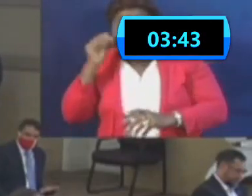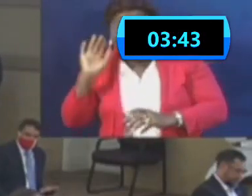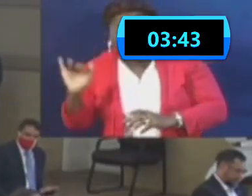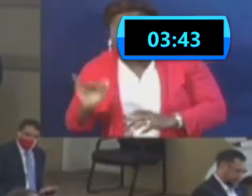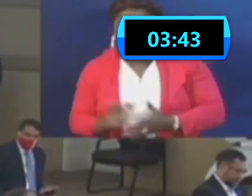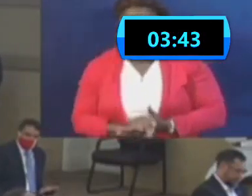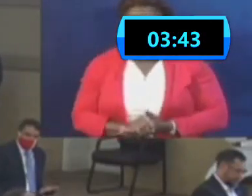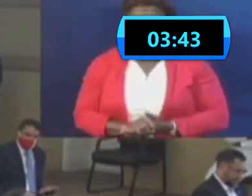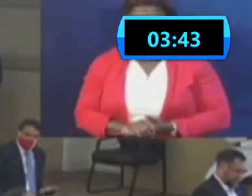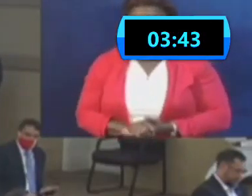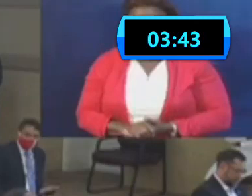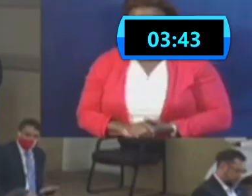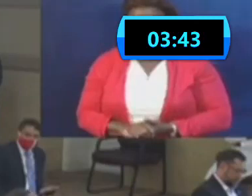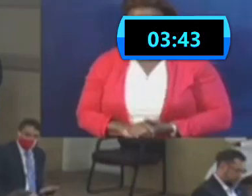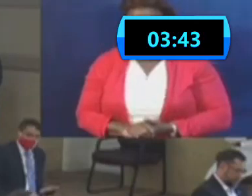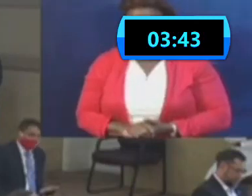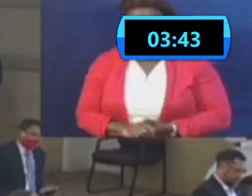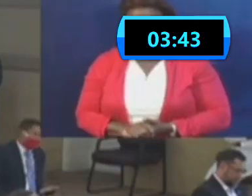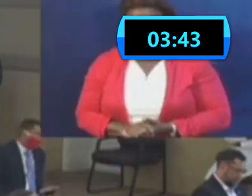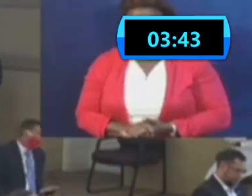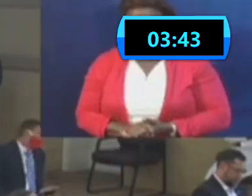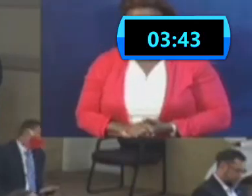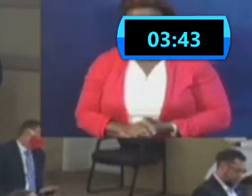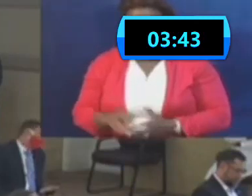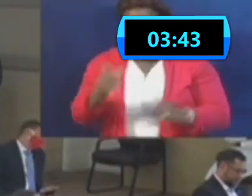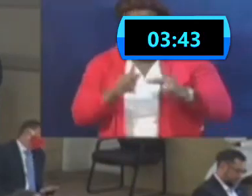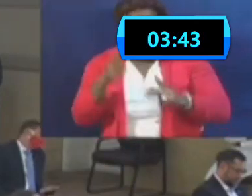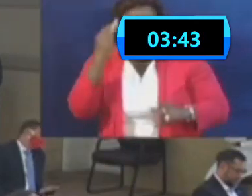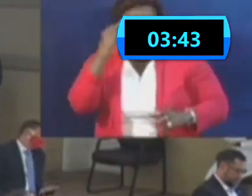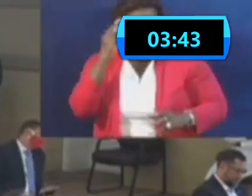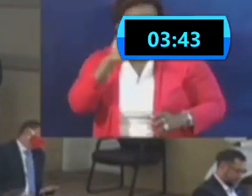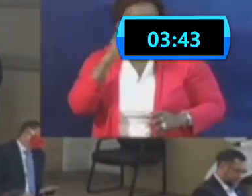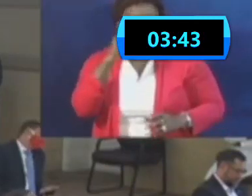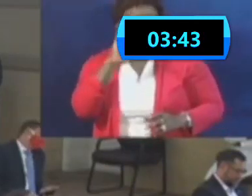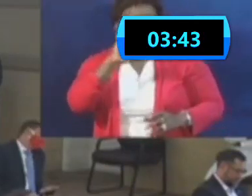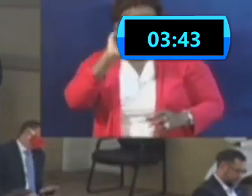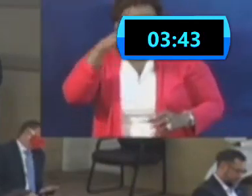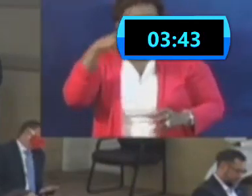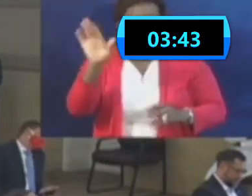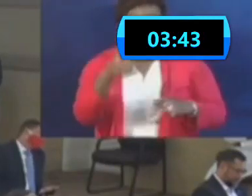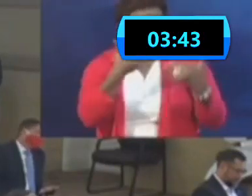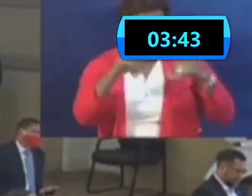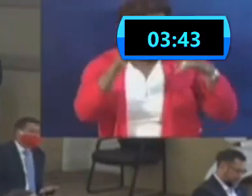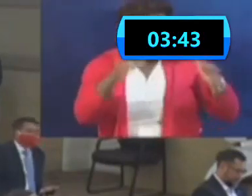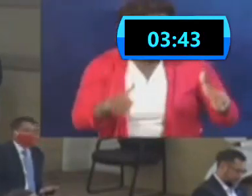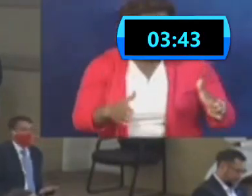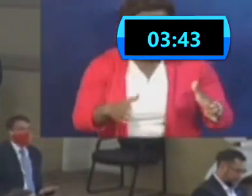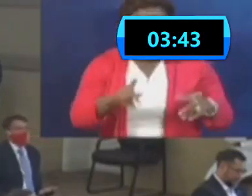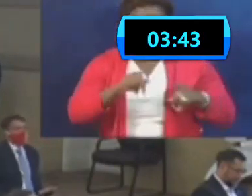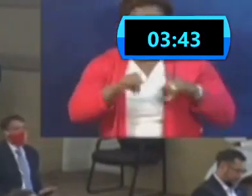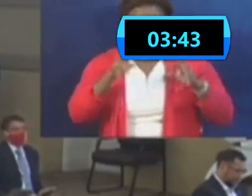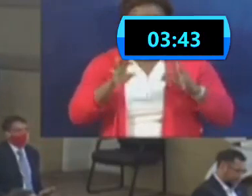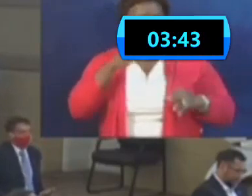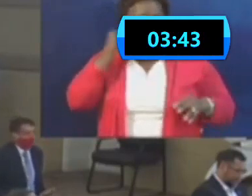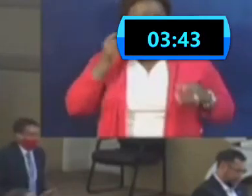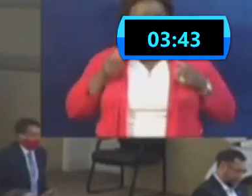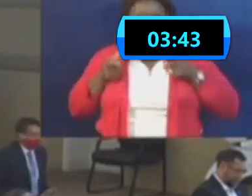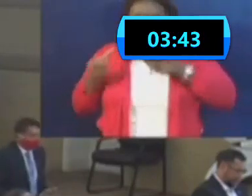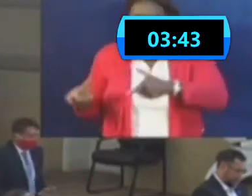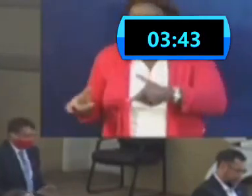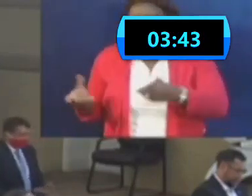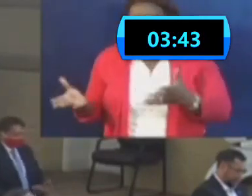players. Because people know the CTL players are there in a bubble. If you are at your home quarantining,